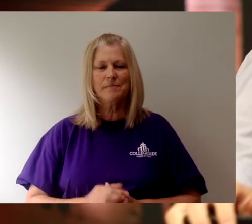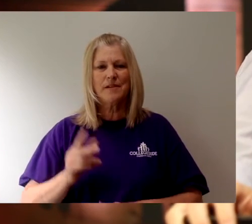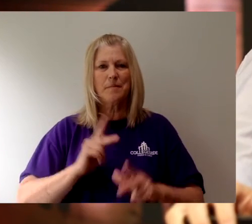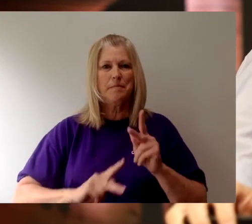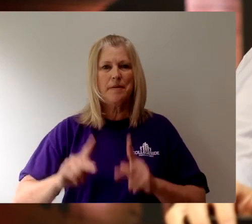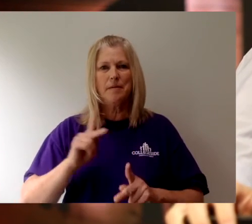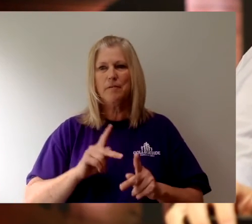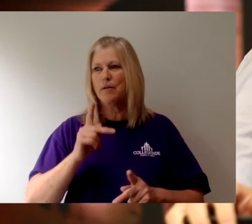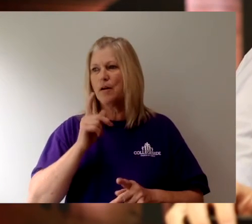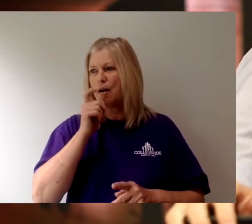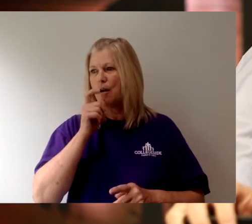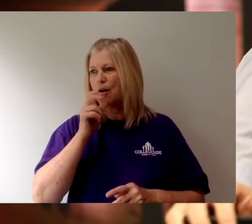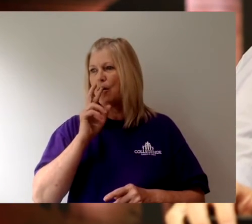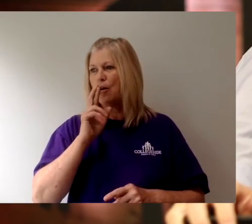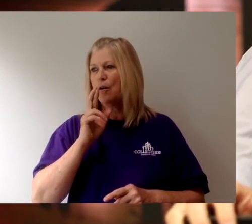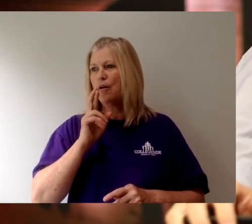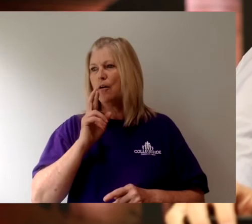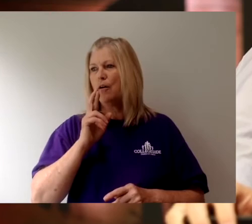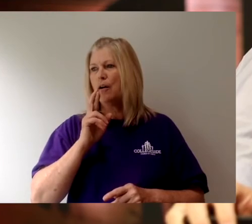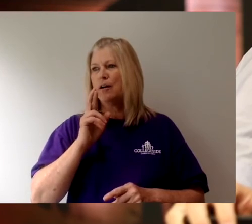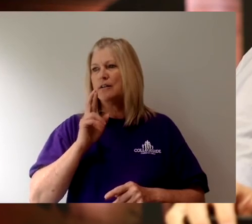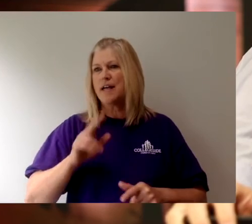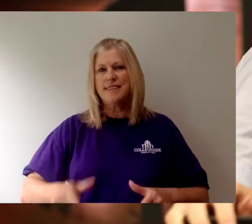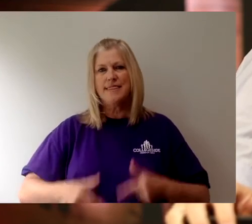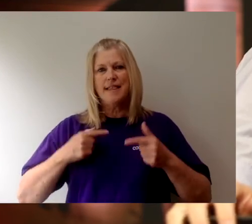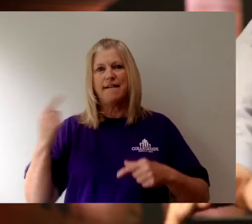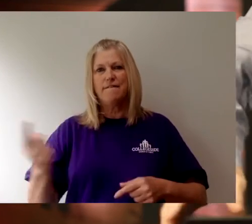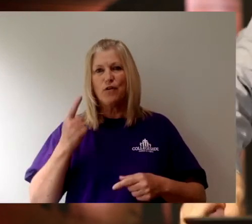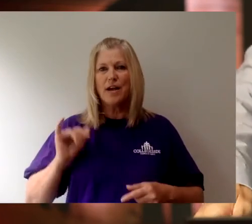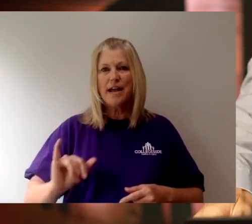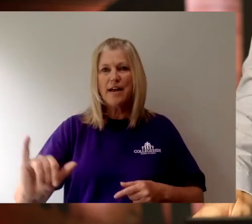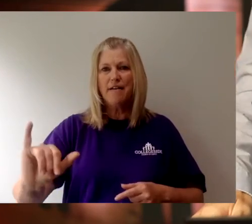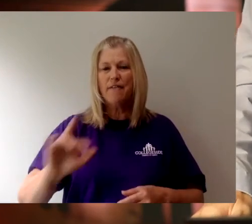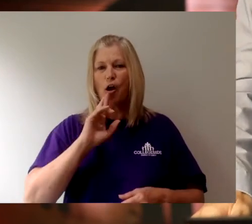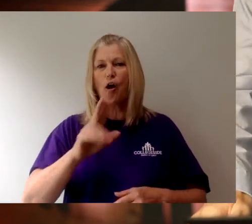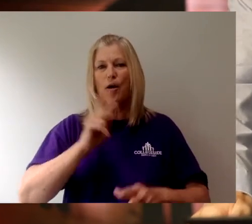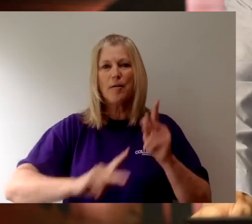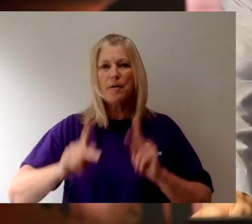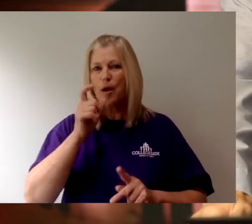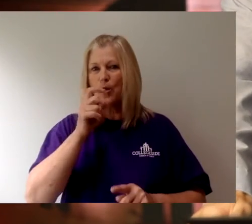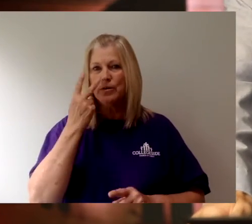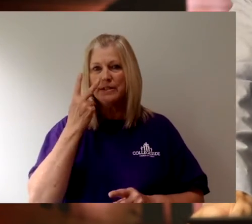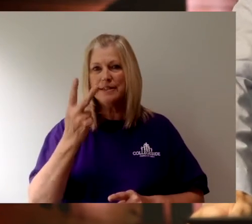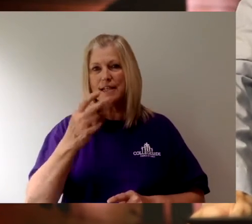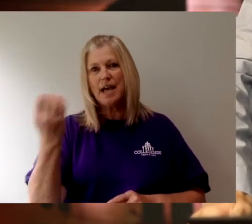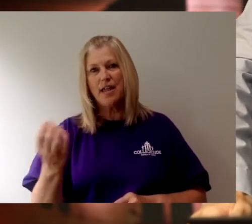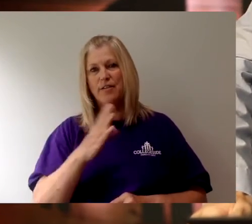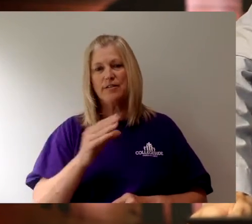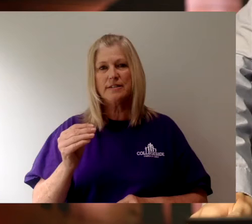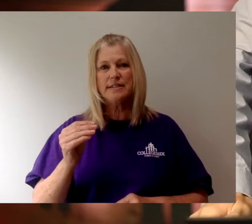People who are imperishable are people who see others and themselves